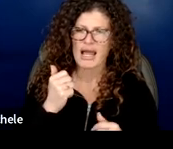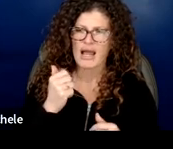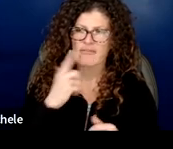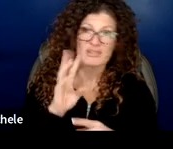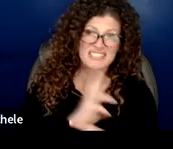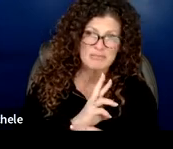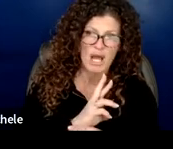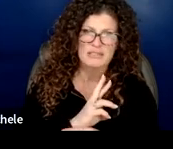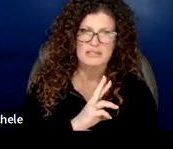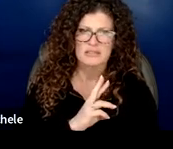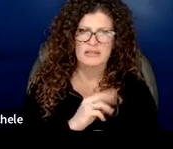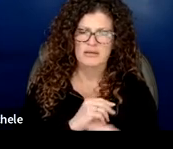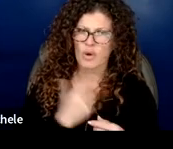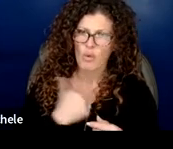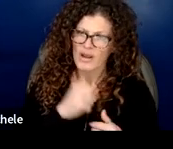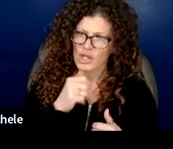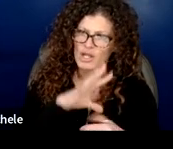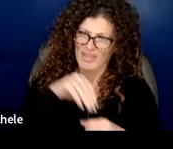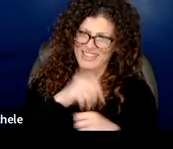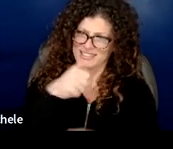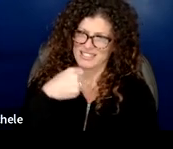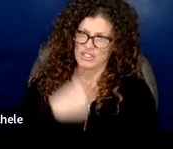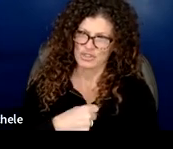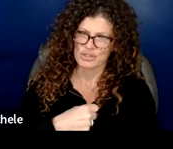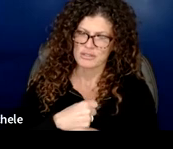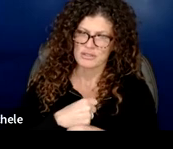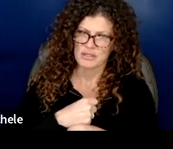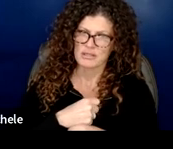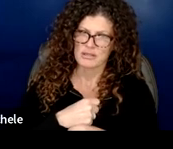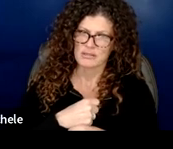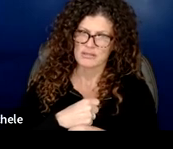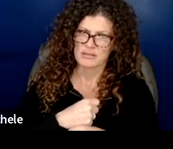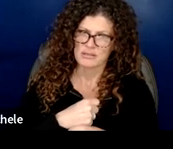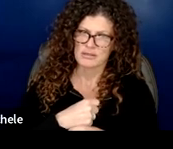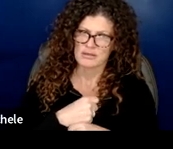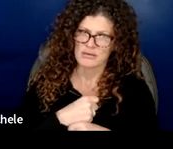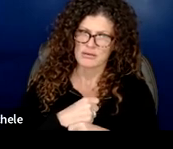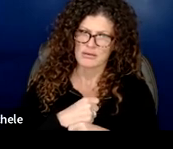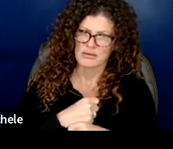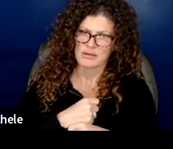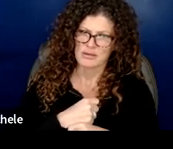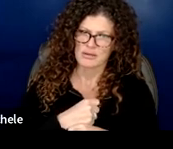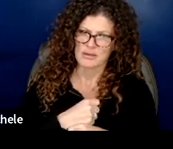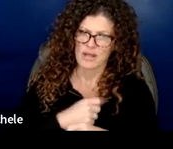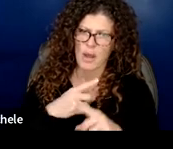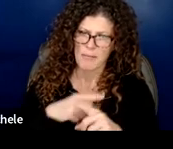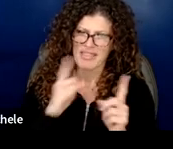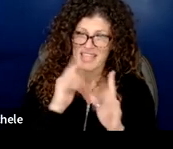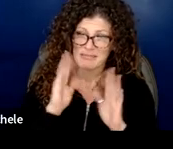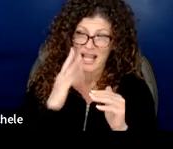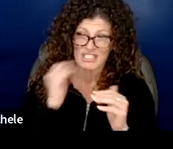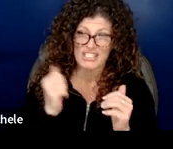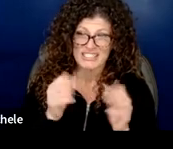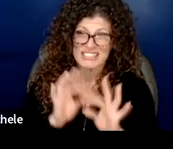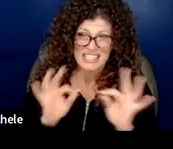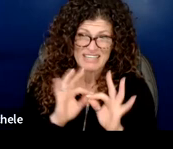months a year per se this is like within those 10 years we're not naming the amount of years but the expectation is a significant amount would you frame it